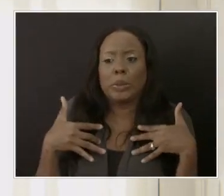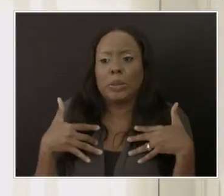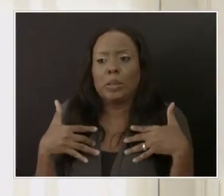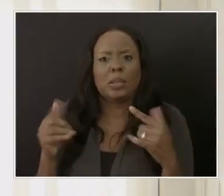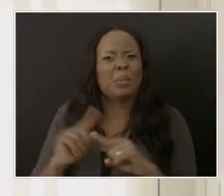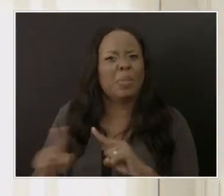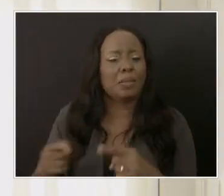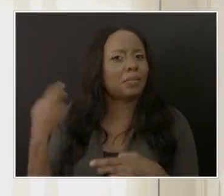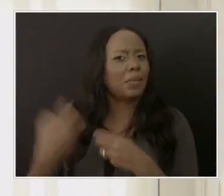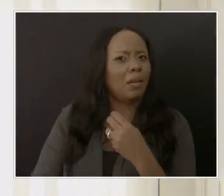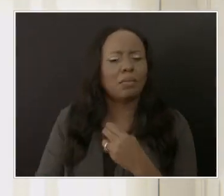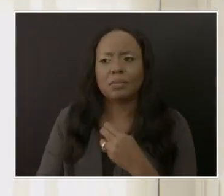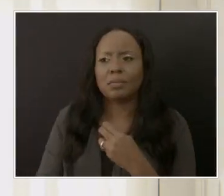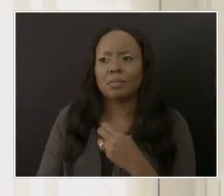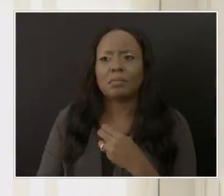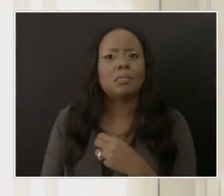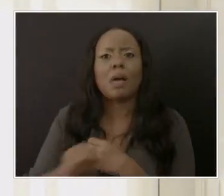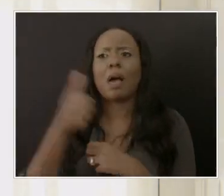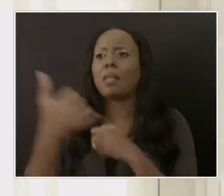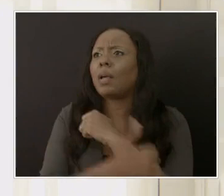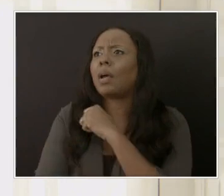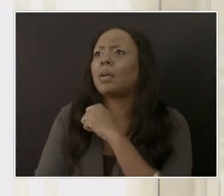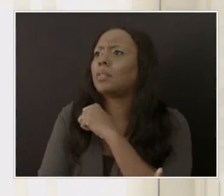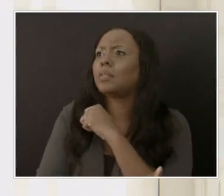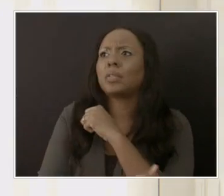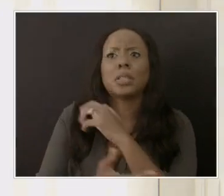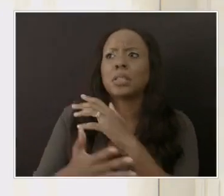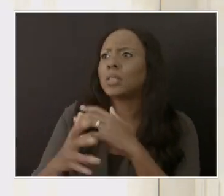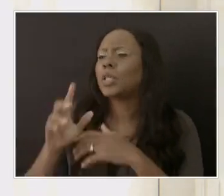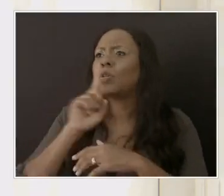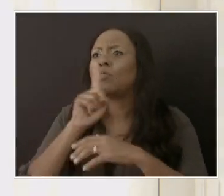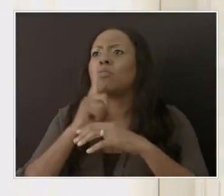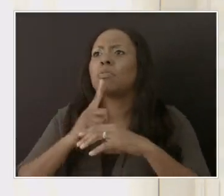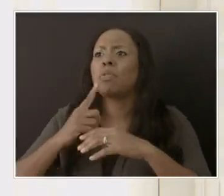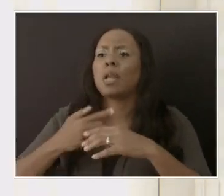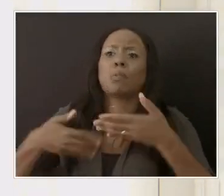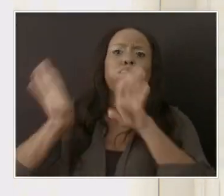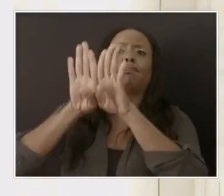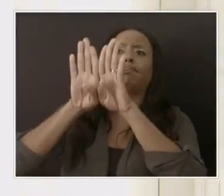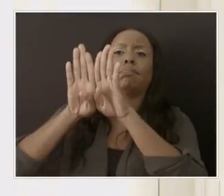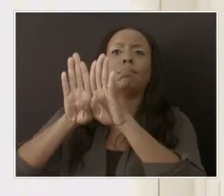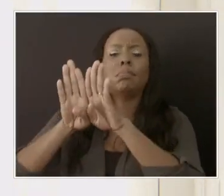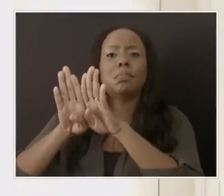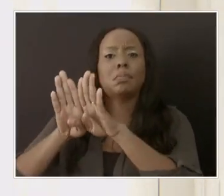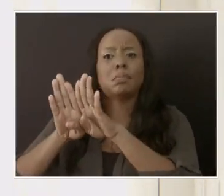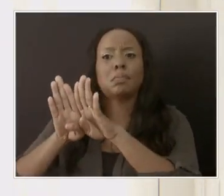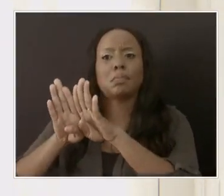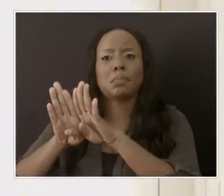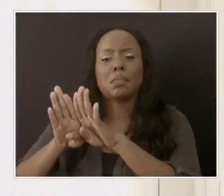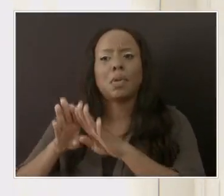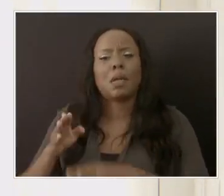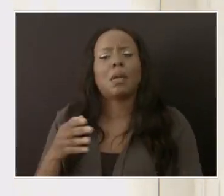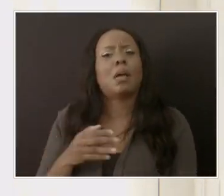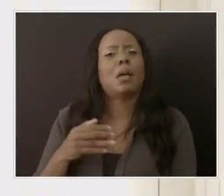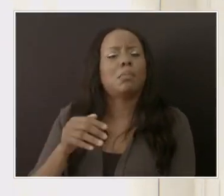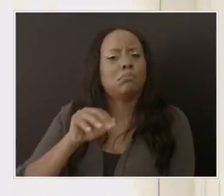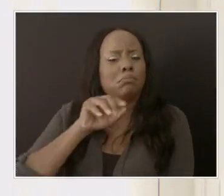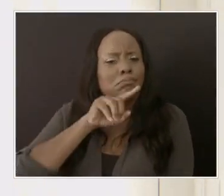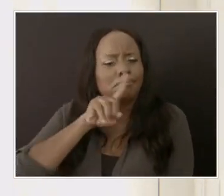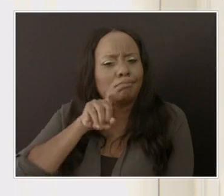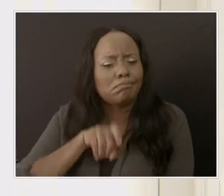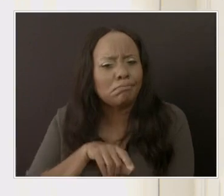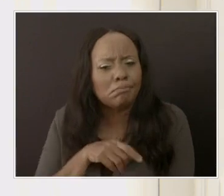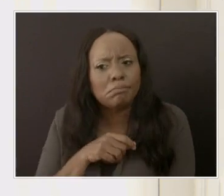size are already closing in, um, their borders. The question for me is in terms